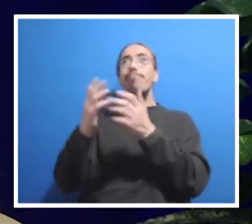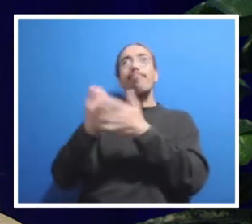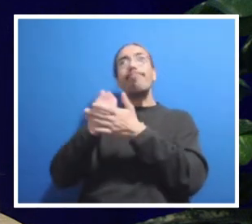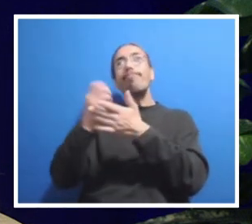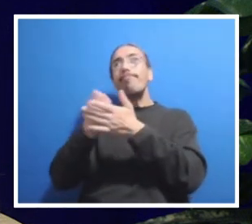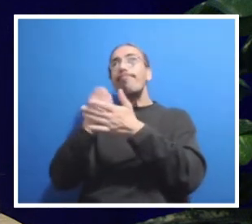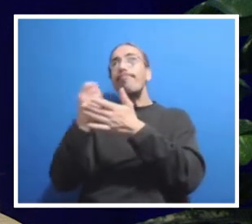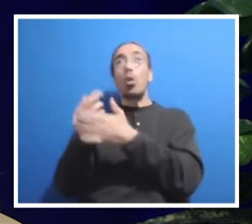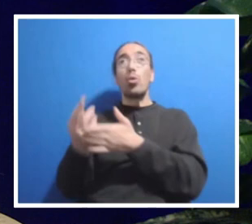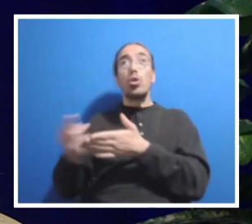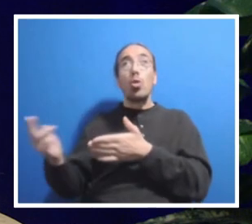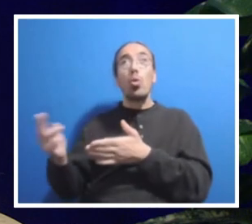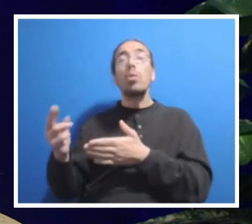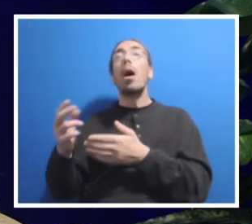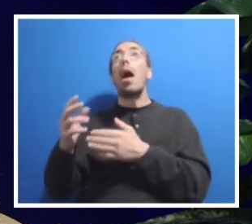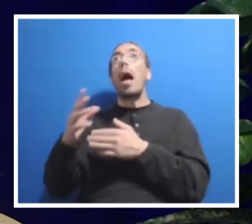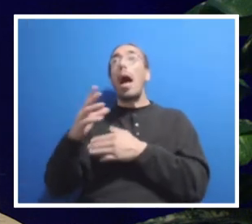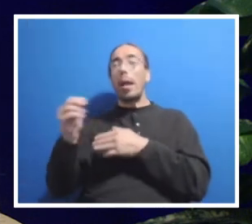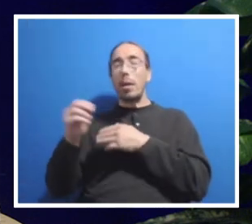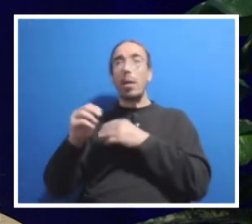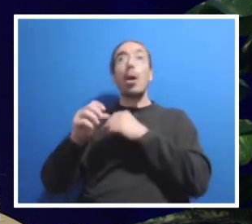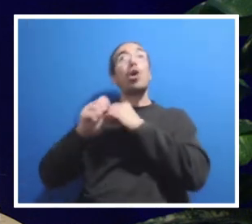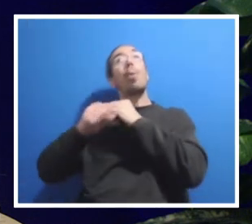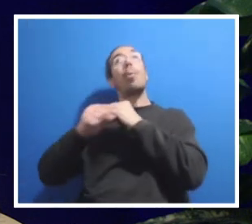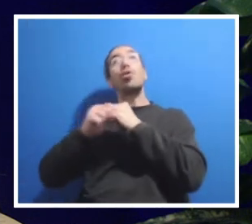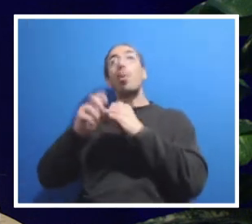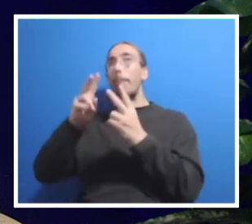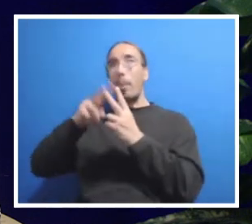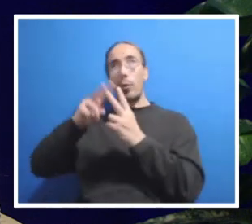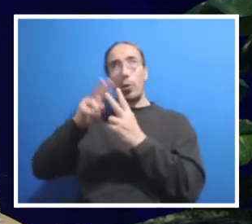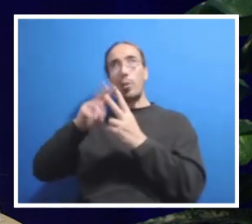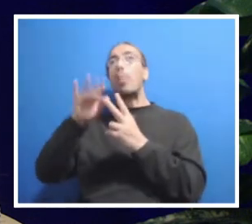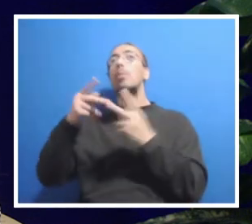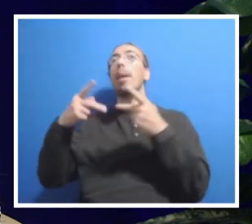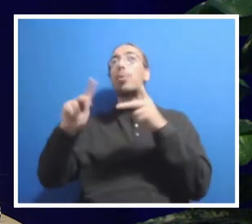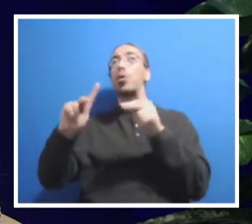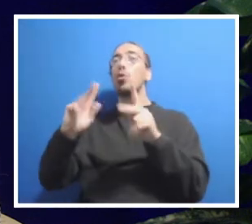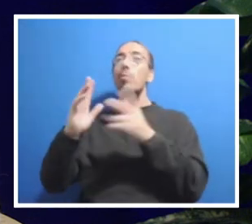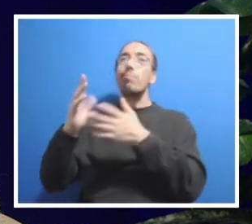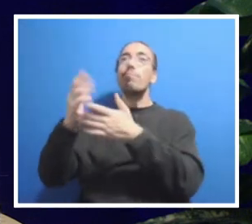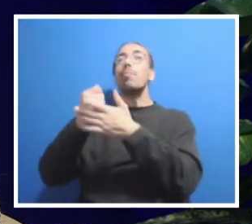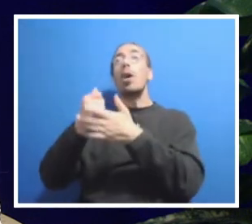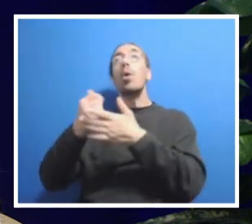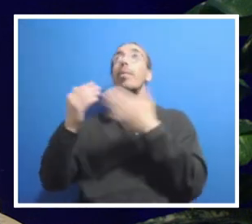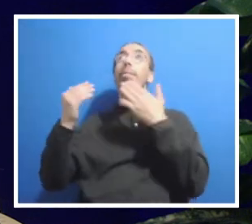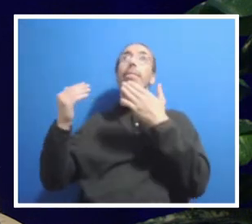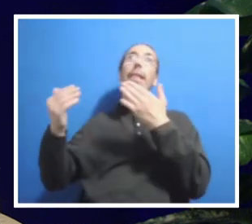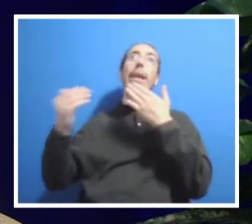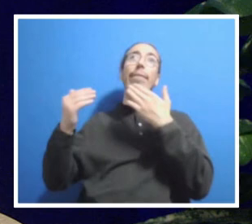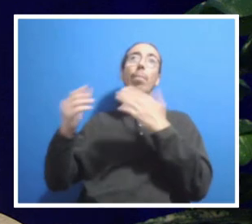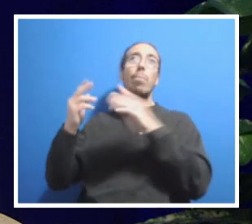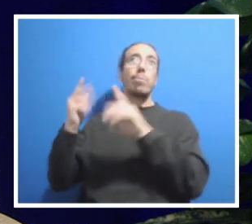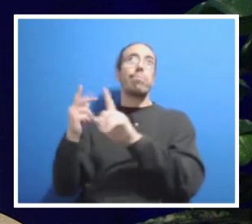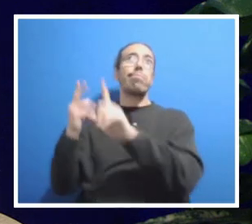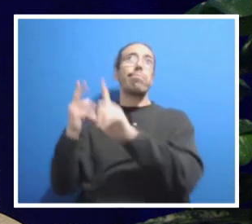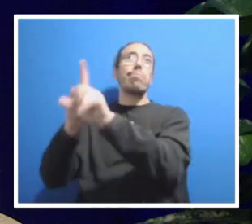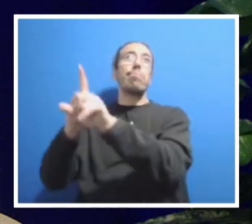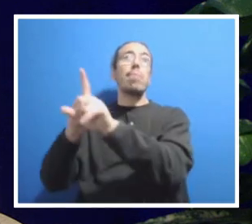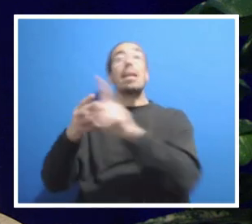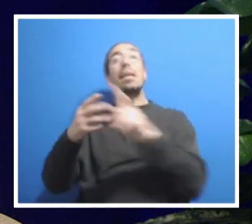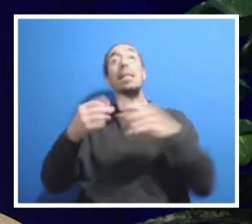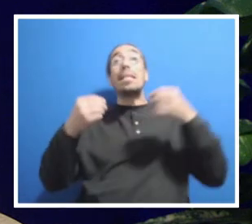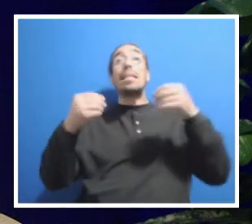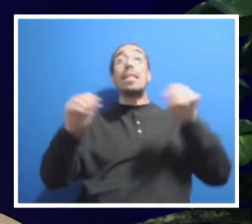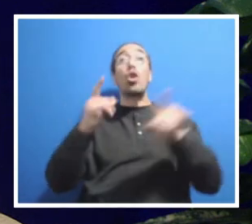And commercial partnerships was one of those opportunities. So we're grateful to be pursuing it. Selling alcohol in the stadium